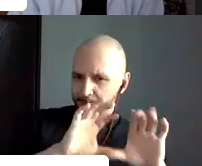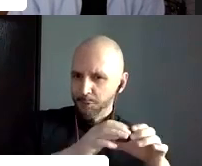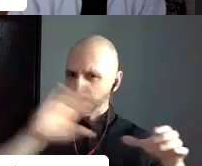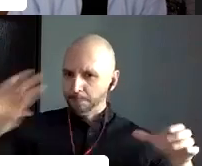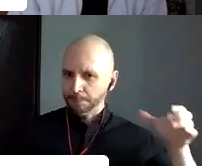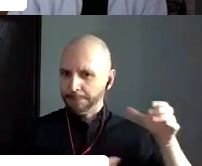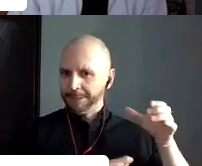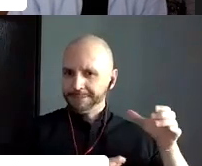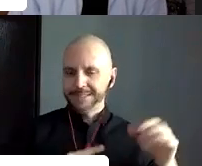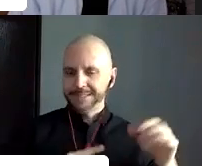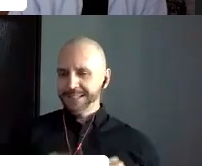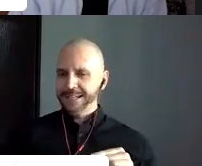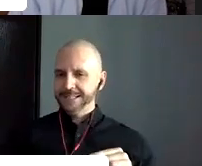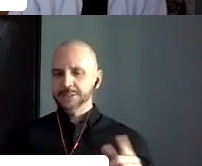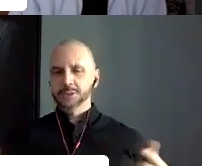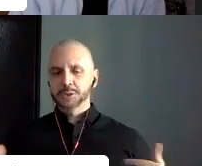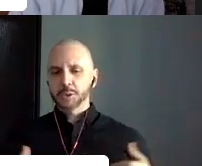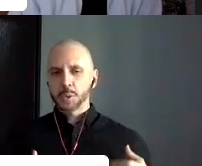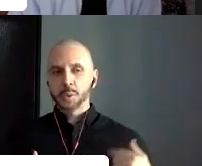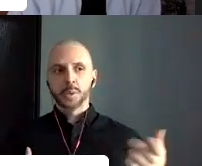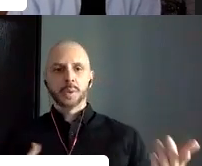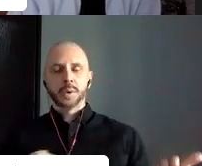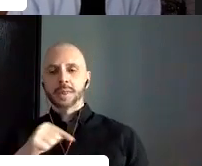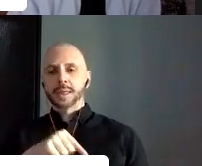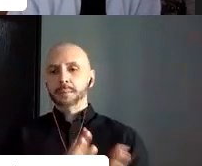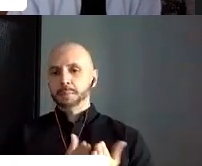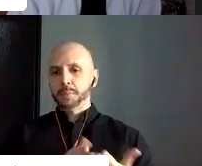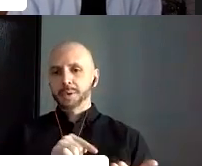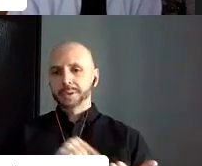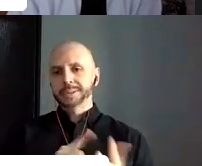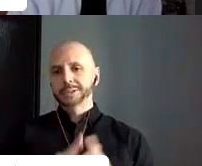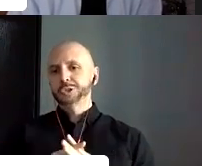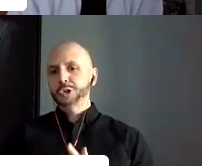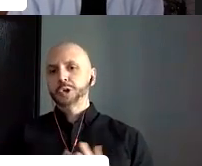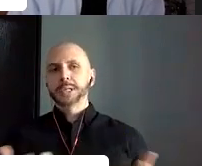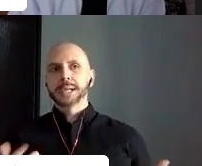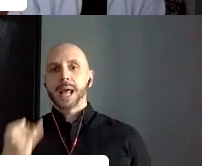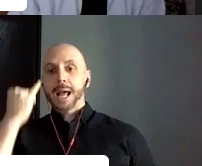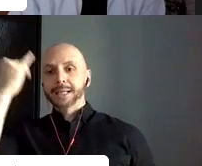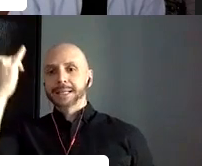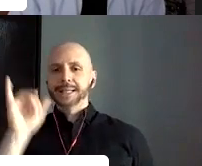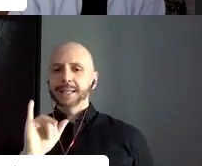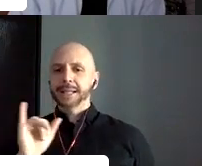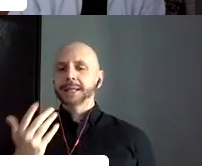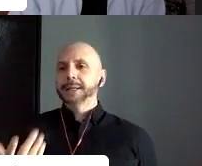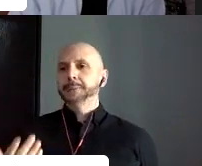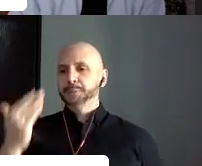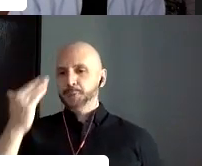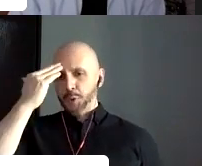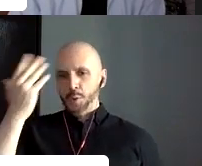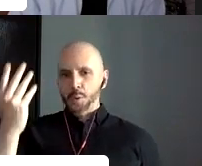blank page. So just to be, which was also nice. I, I also, I have never experienced this, that you just do the,